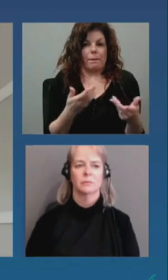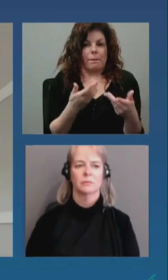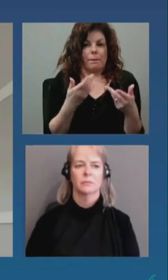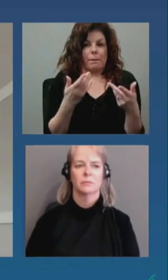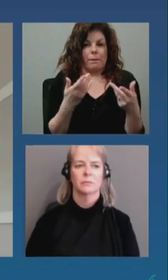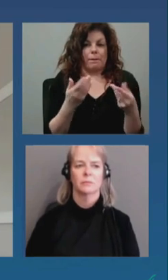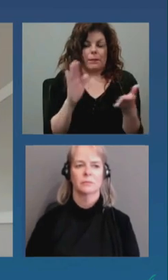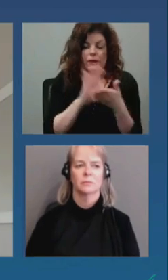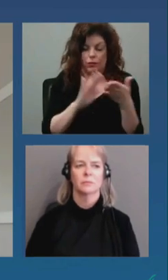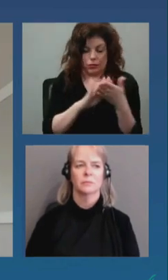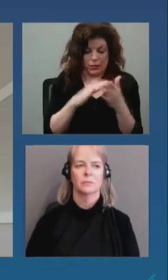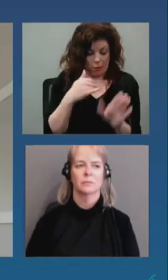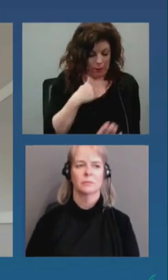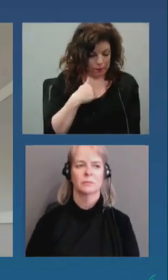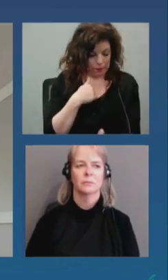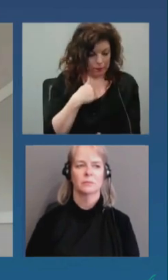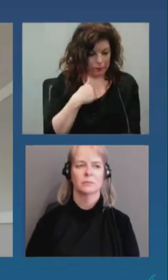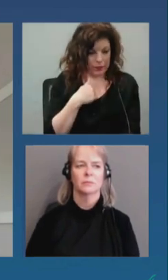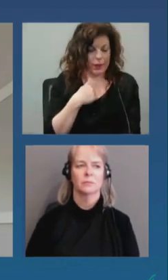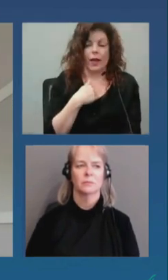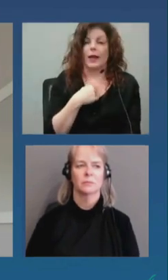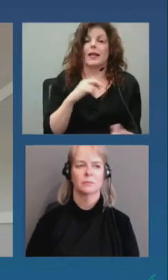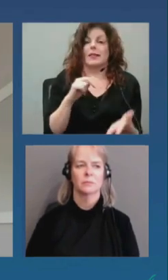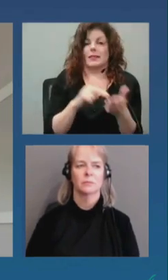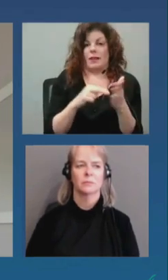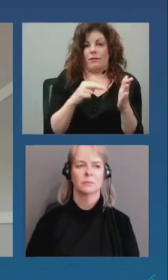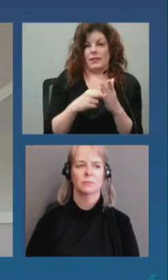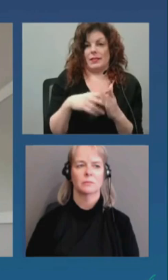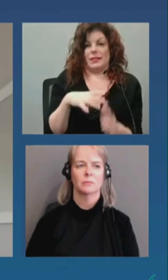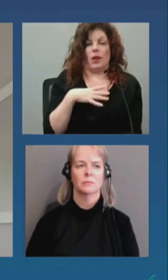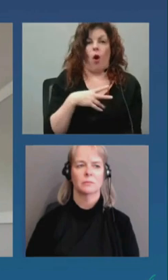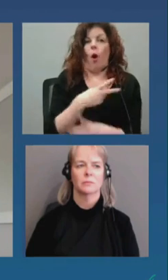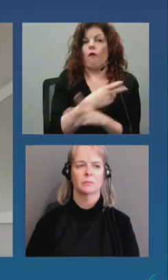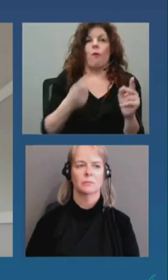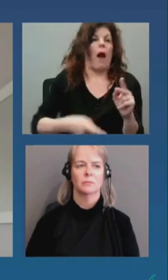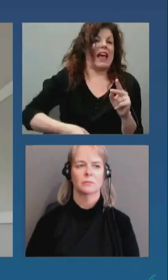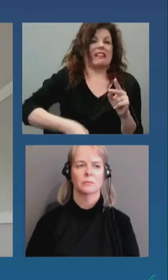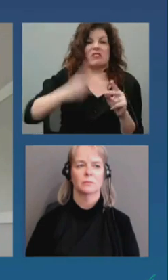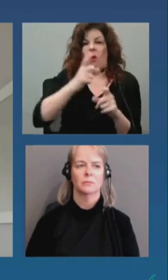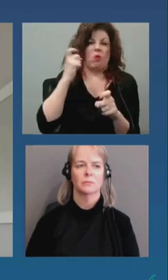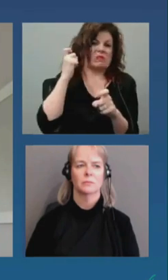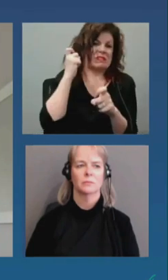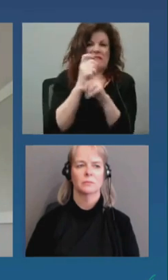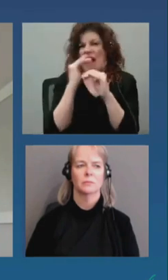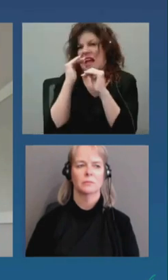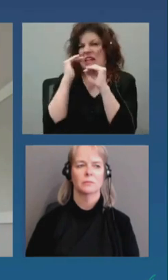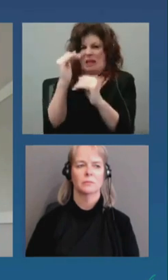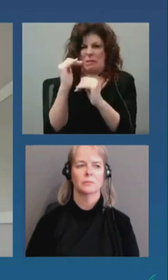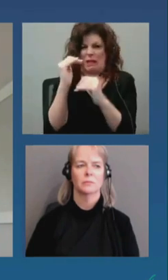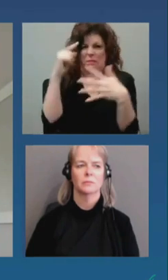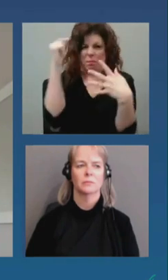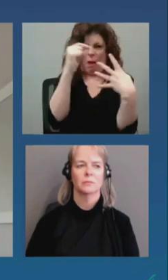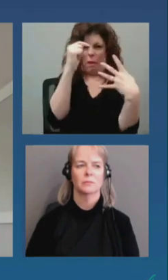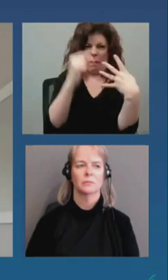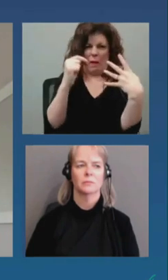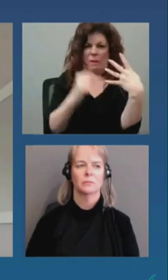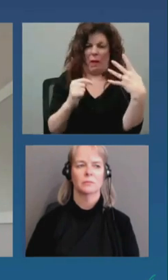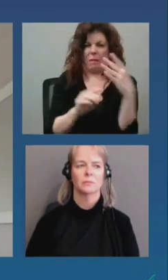excusez on peut utiliser les actions les moins restrictives et